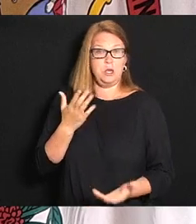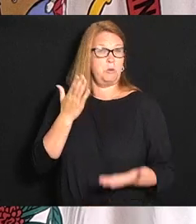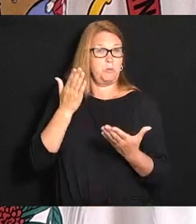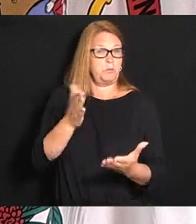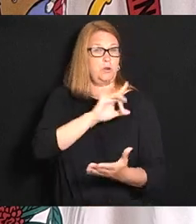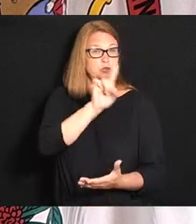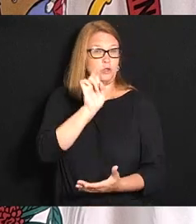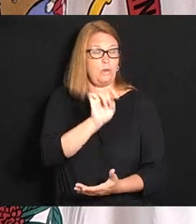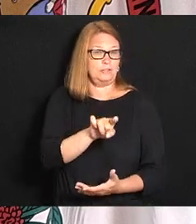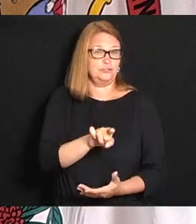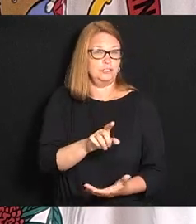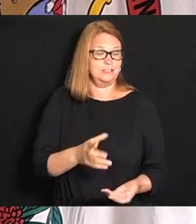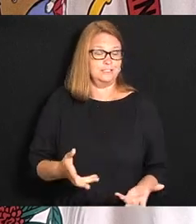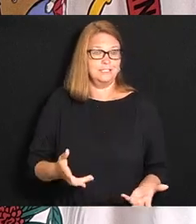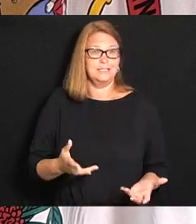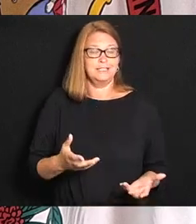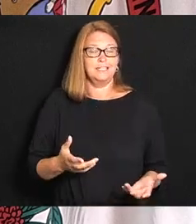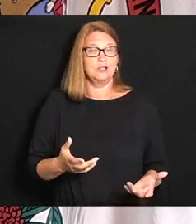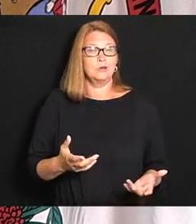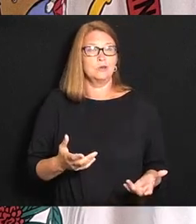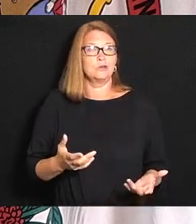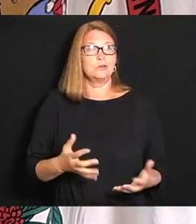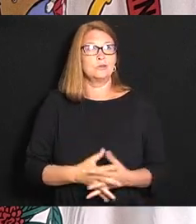and said you know